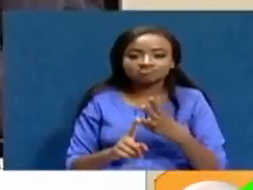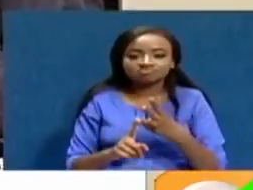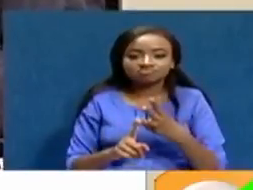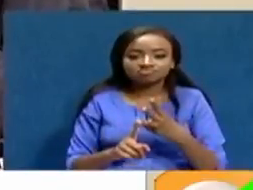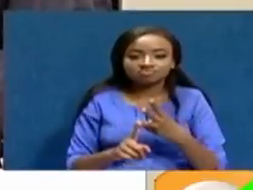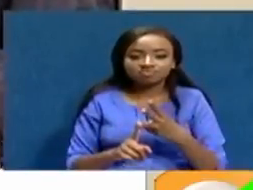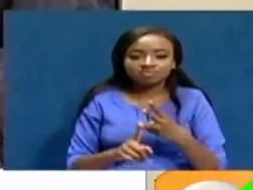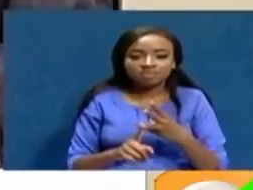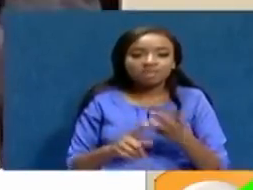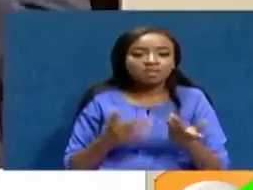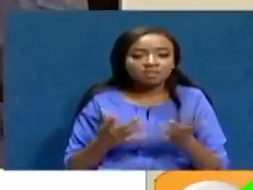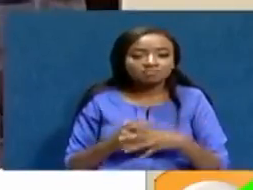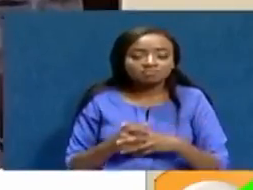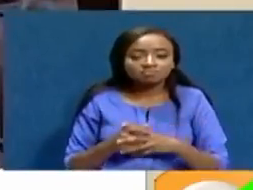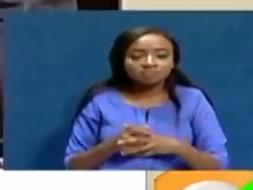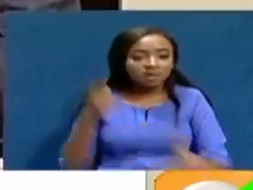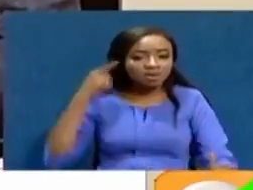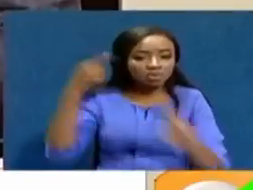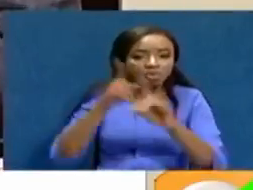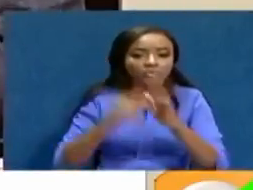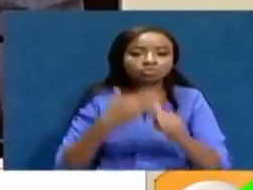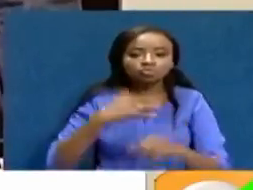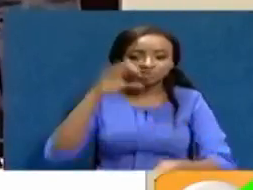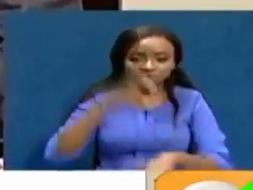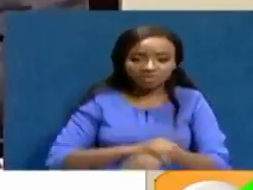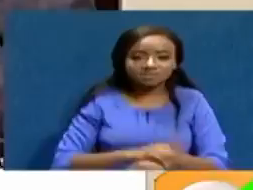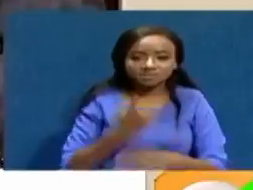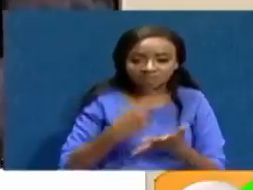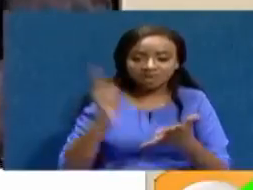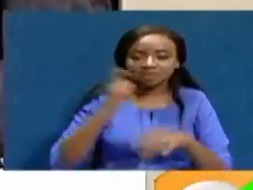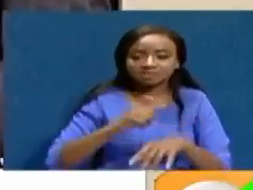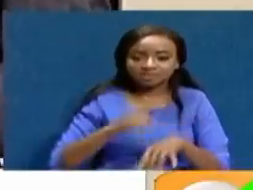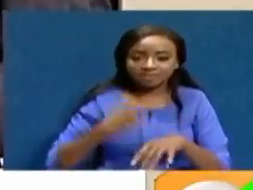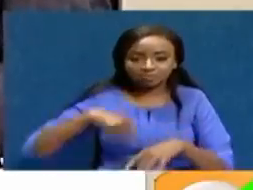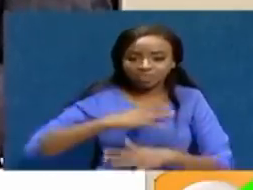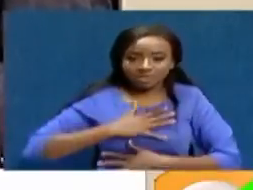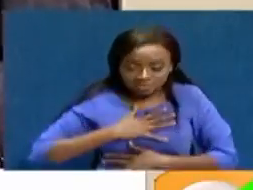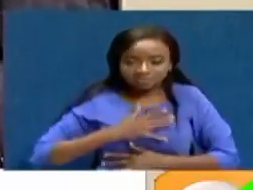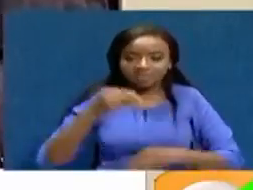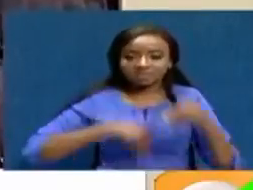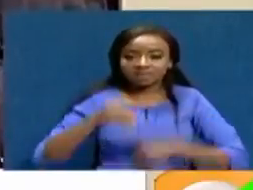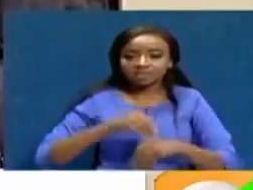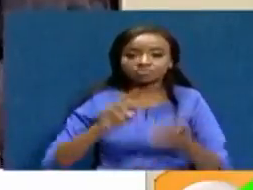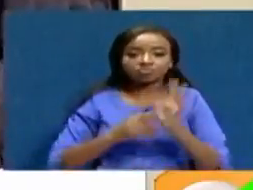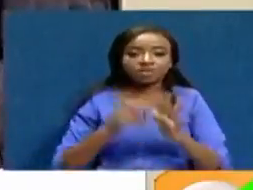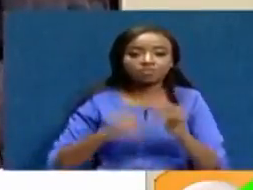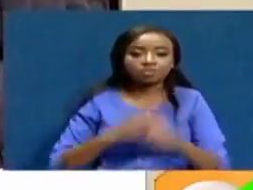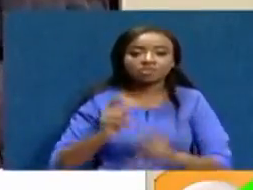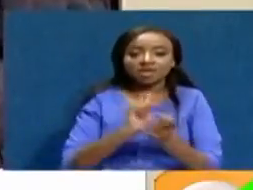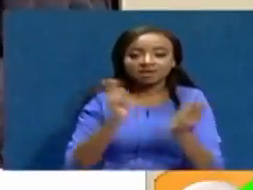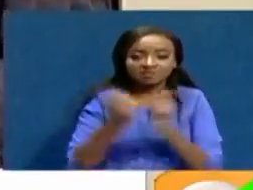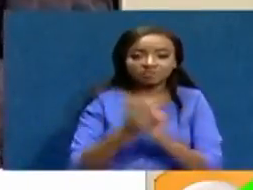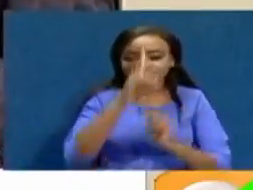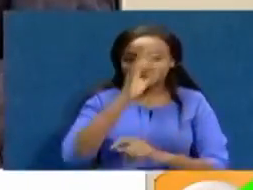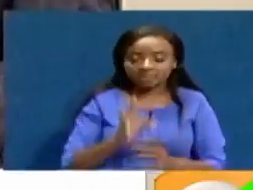elephant in the room, is actually to get it right with respect to our elections. And so reforms are critical. Remember, Crickler